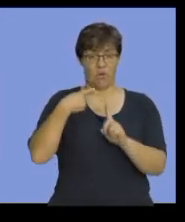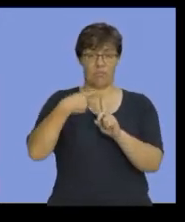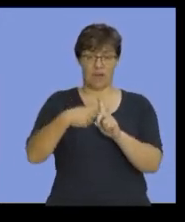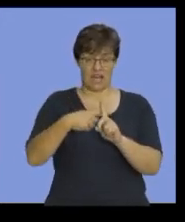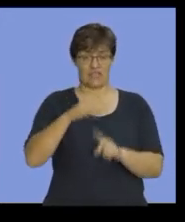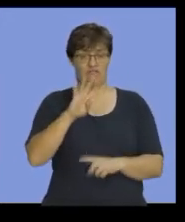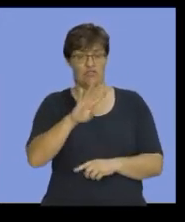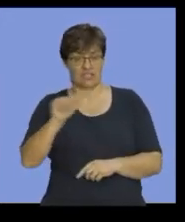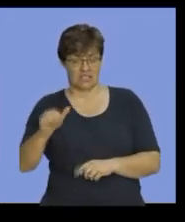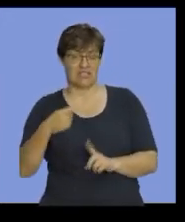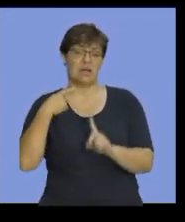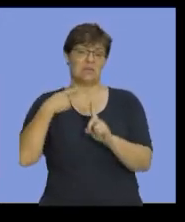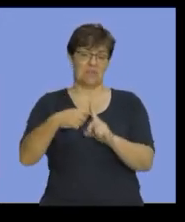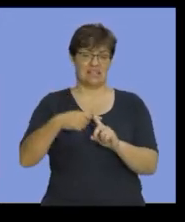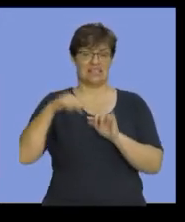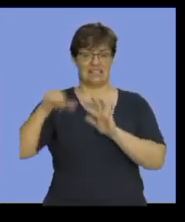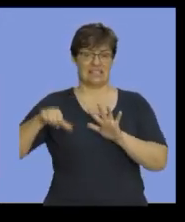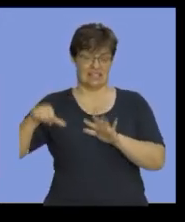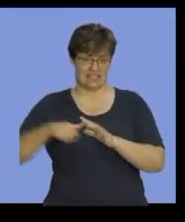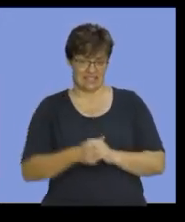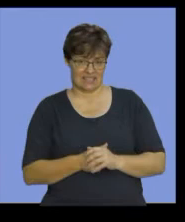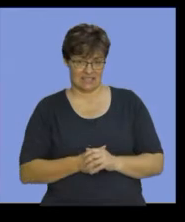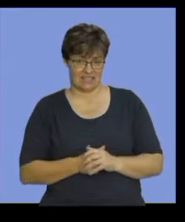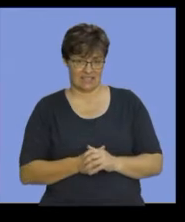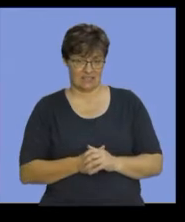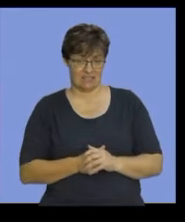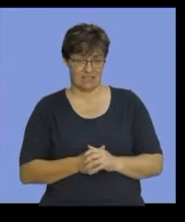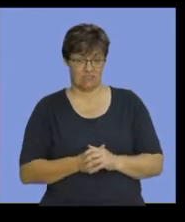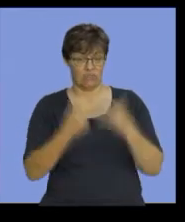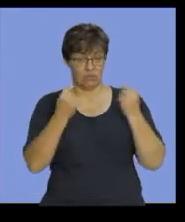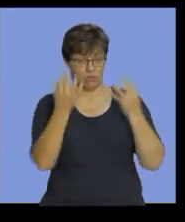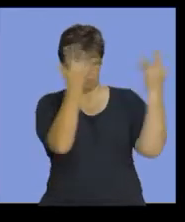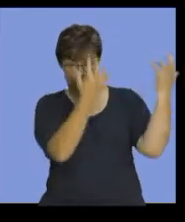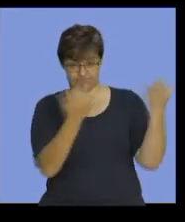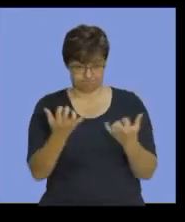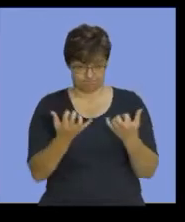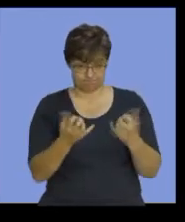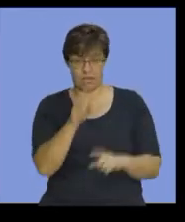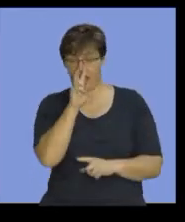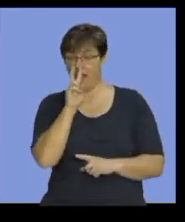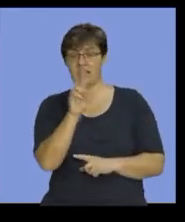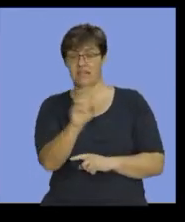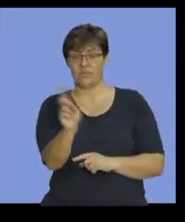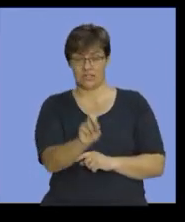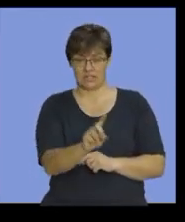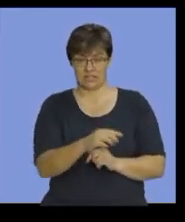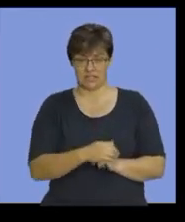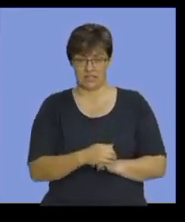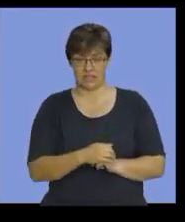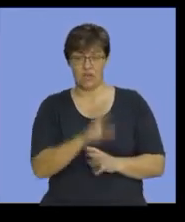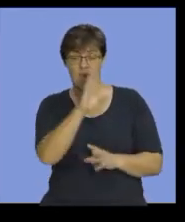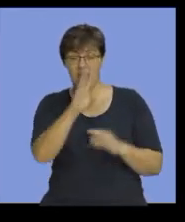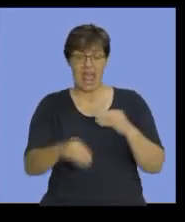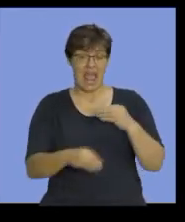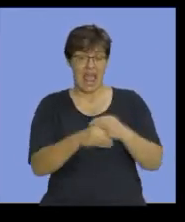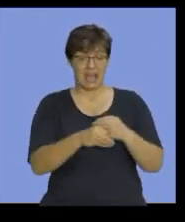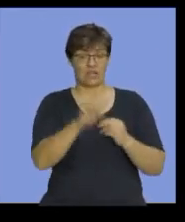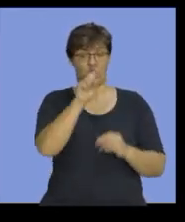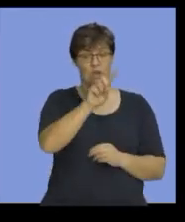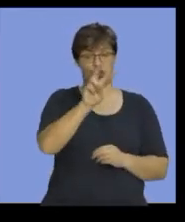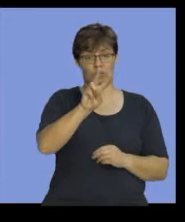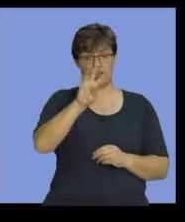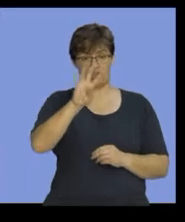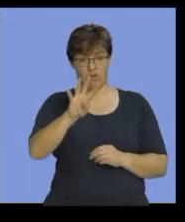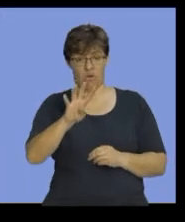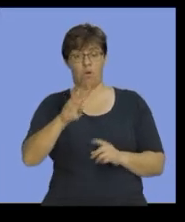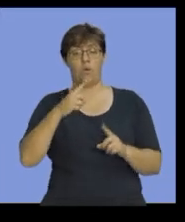$46,000 plus $16,000. If you do this calculation, you'll see that you add the $124,000